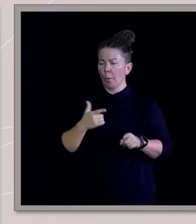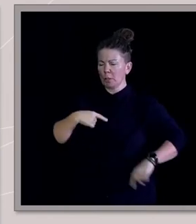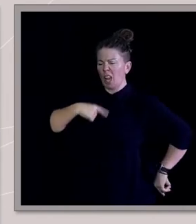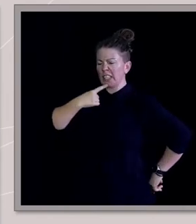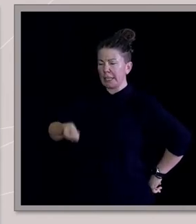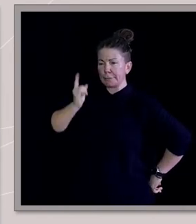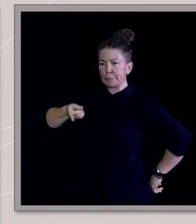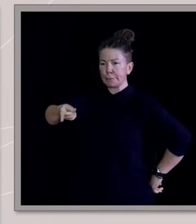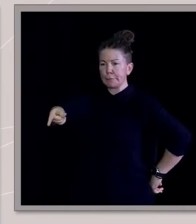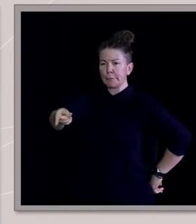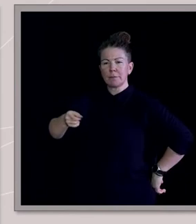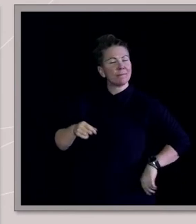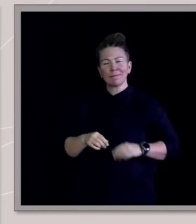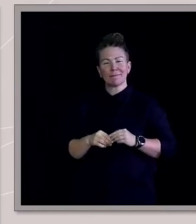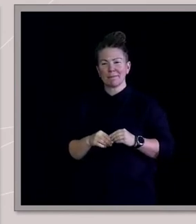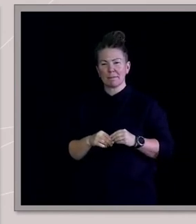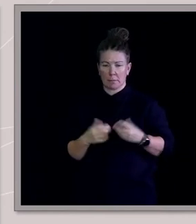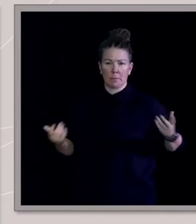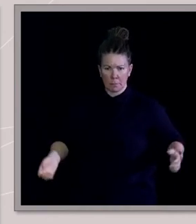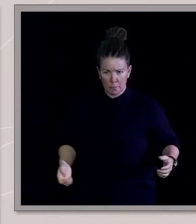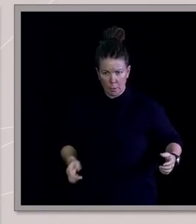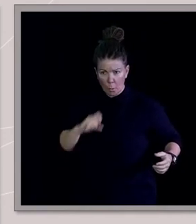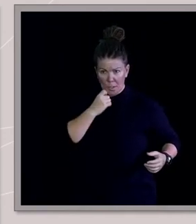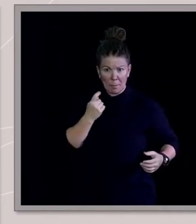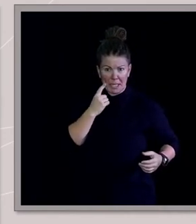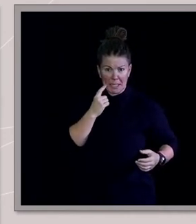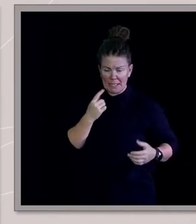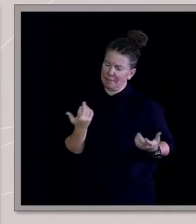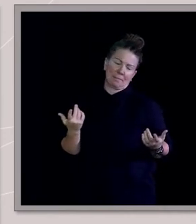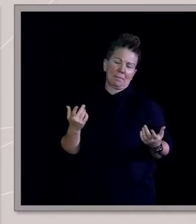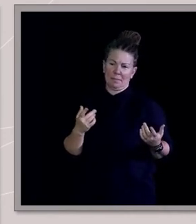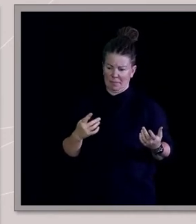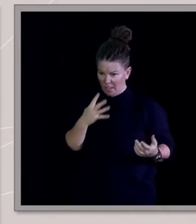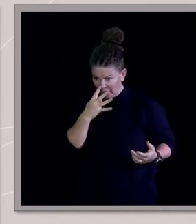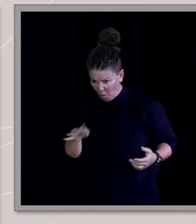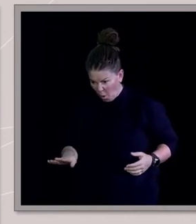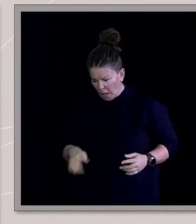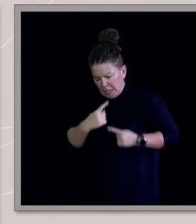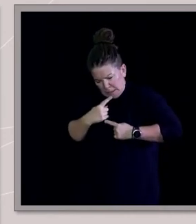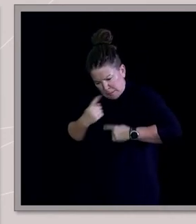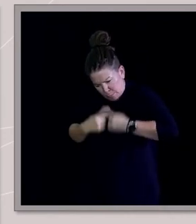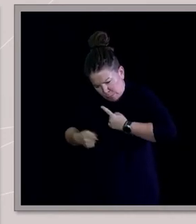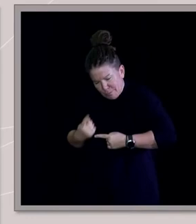but I don't know if it's going to be that easy, you know, how, how you can actually get down to that level of detail with a four-year-old. Um,